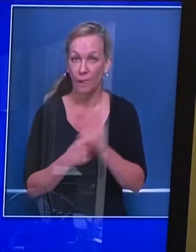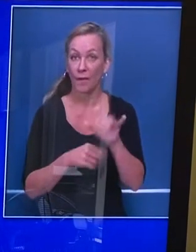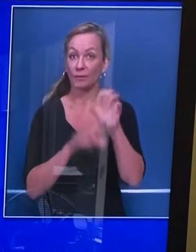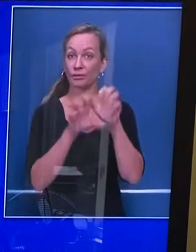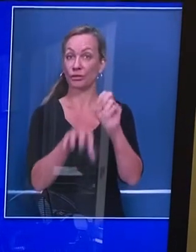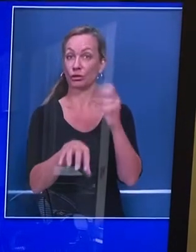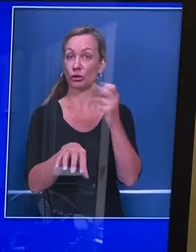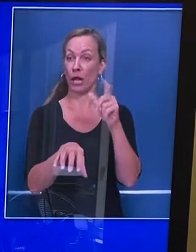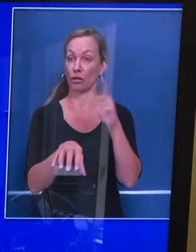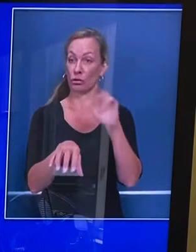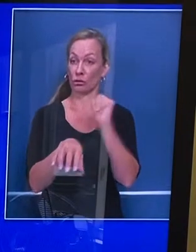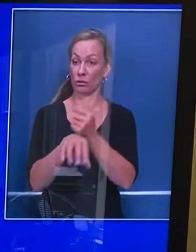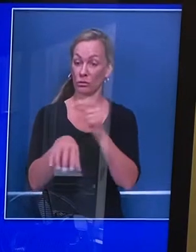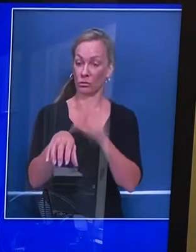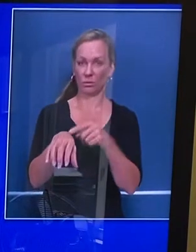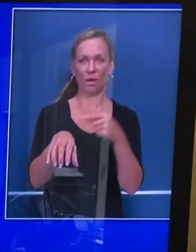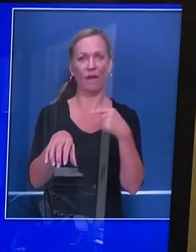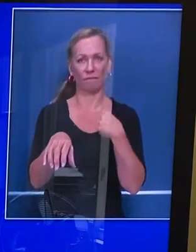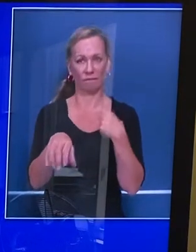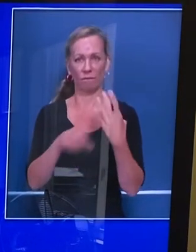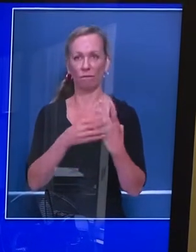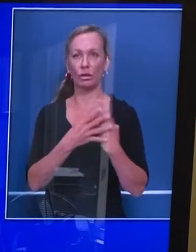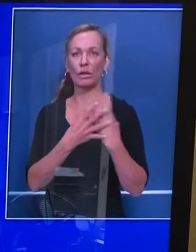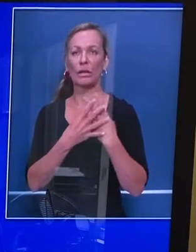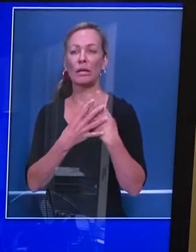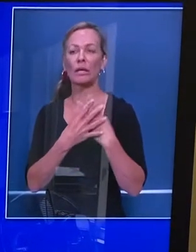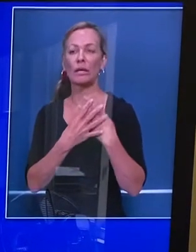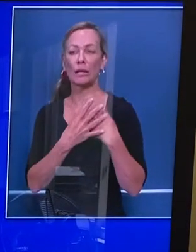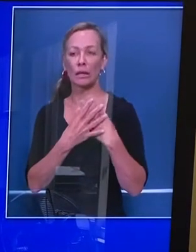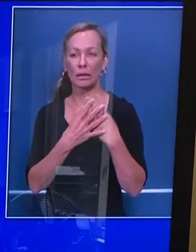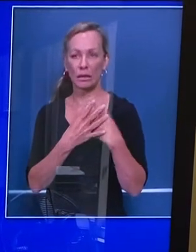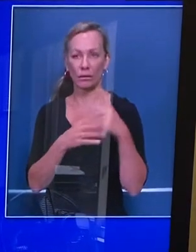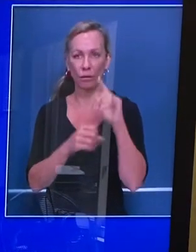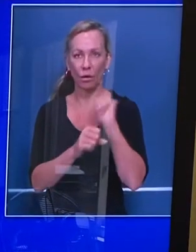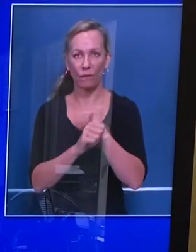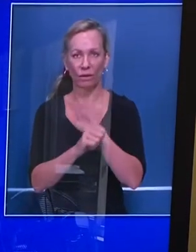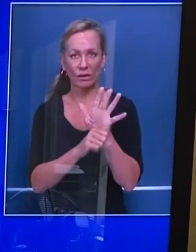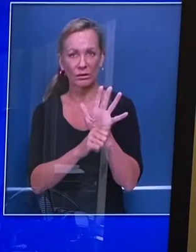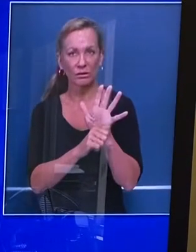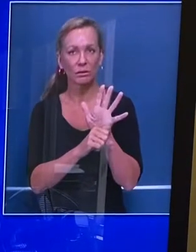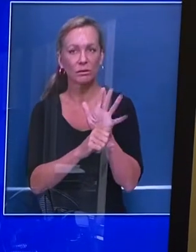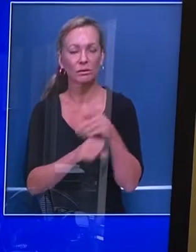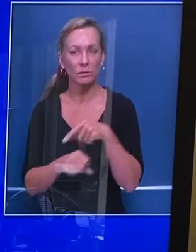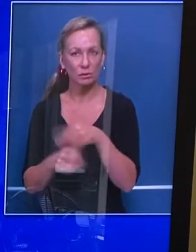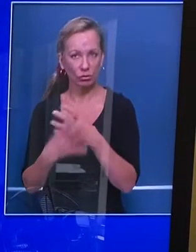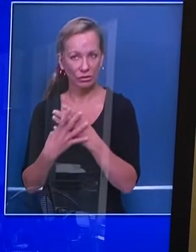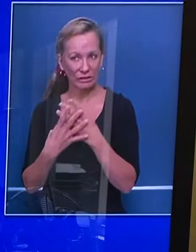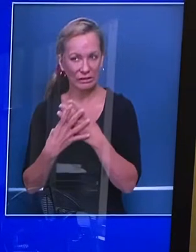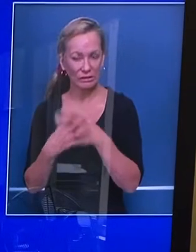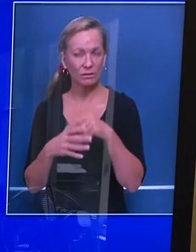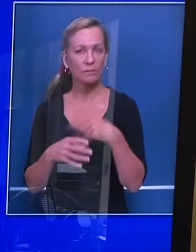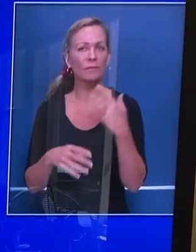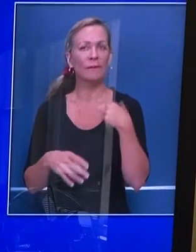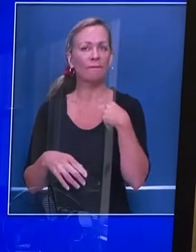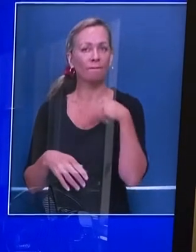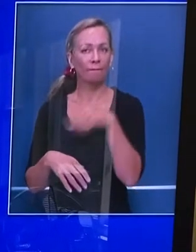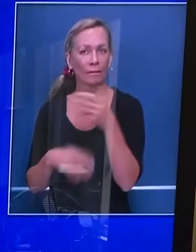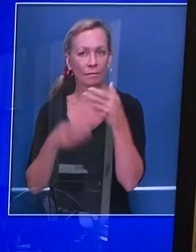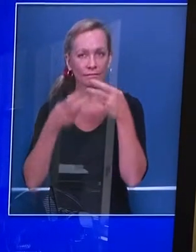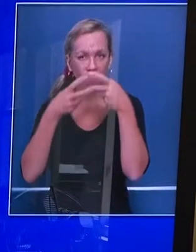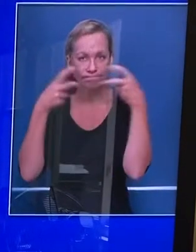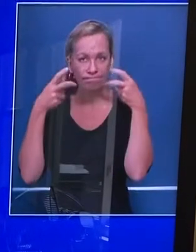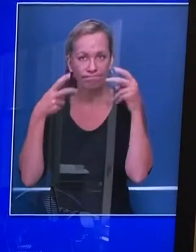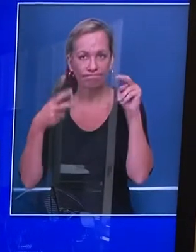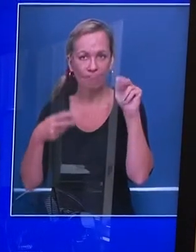system. part and parcel of the evacuation protocols, mask requirements, social distancing. You'll see not